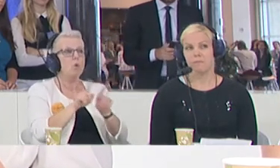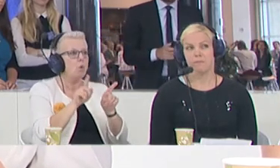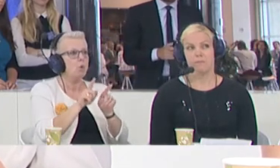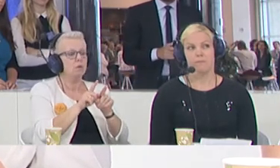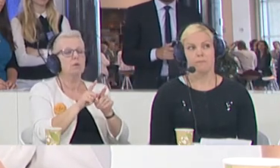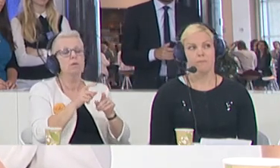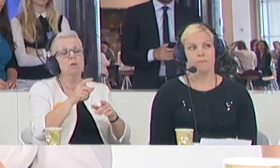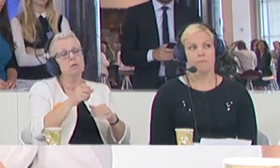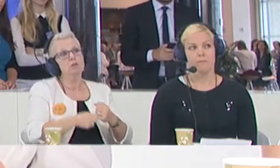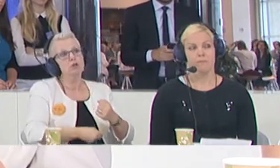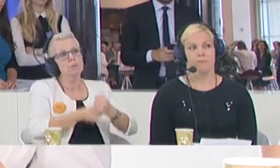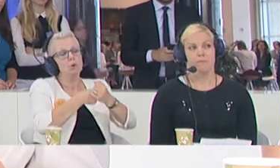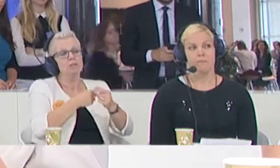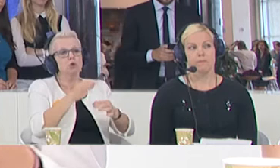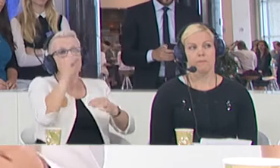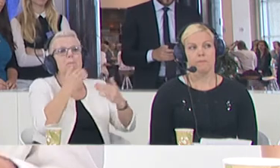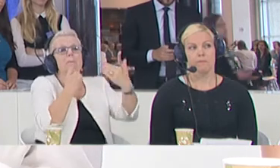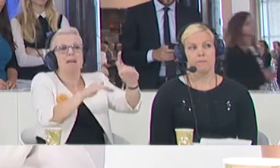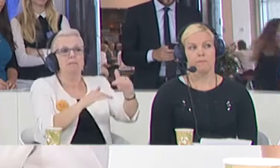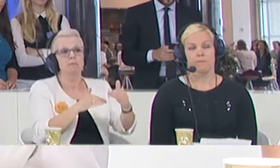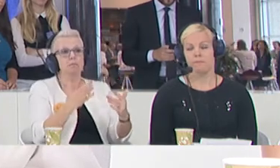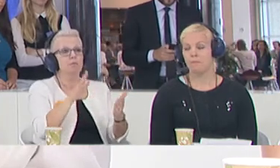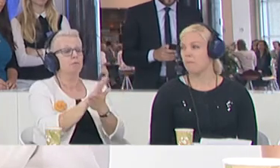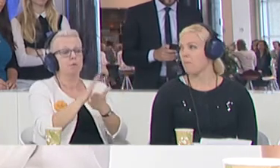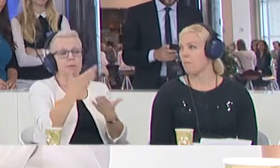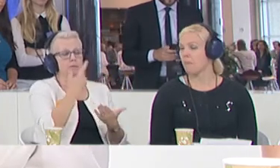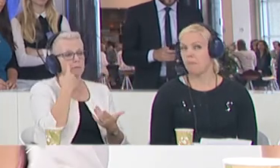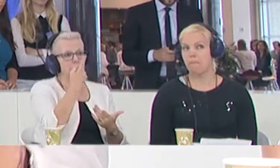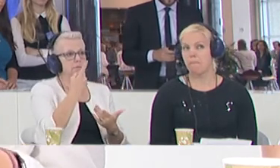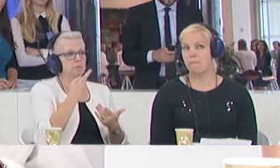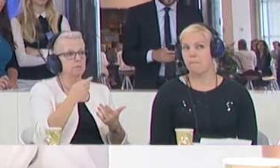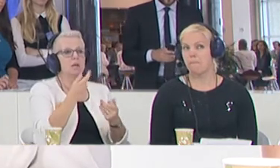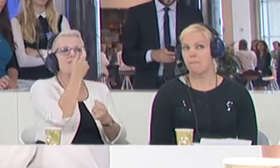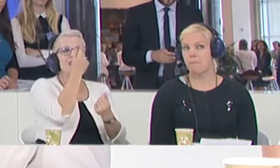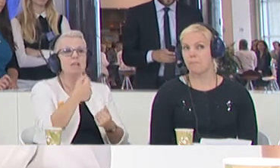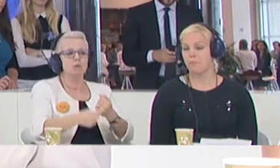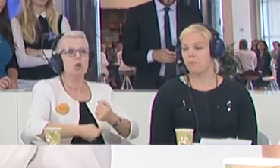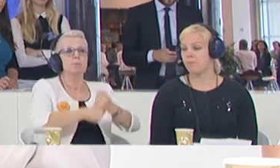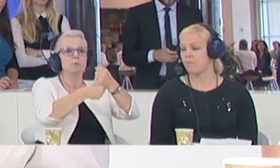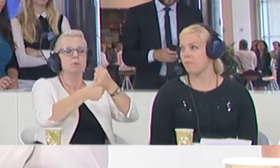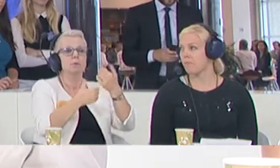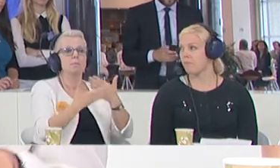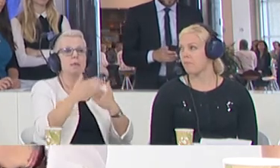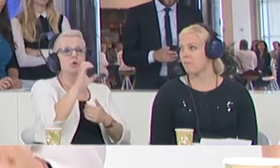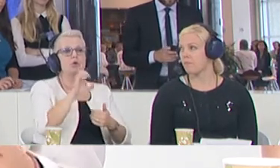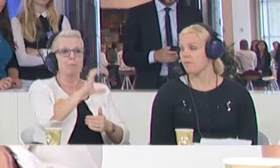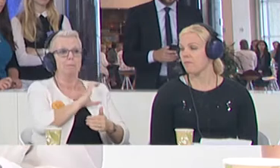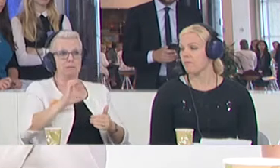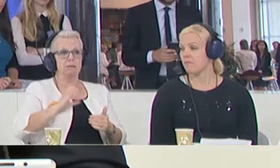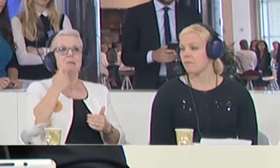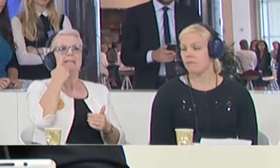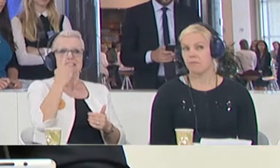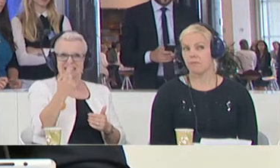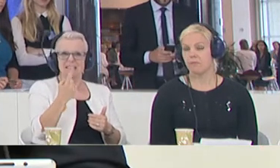limited when it comes to integration. You see that, for example, even under the financial support by the European Commission, there is